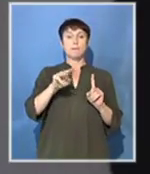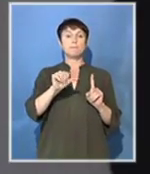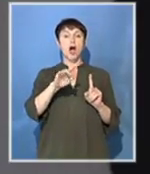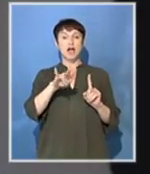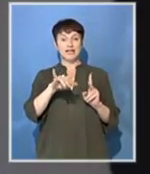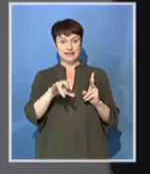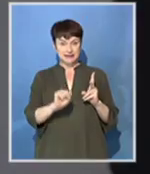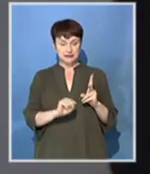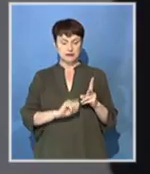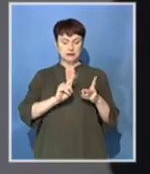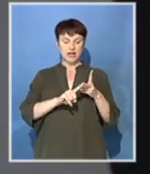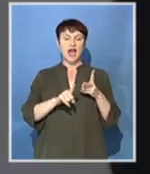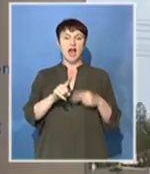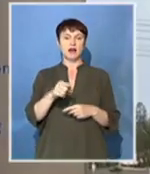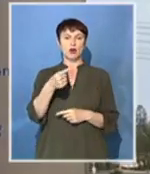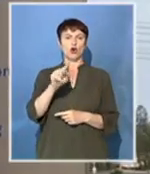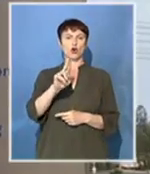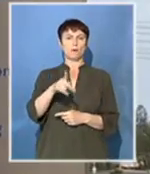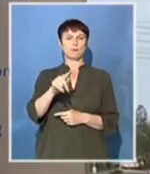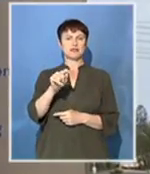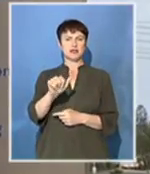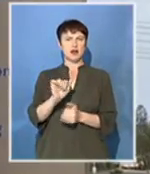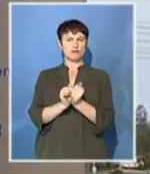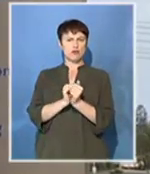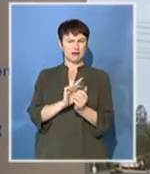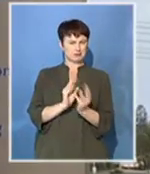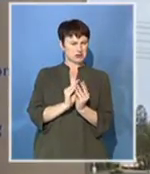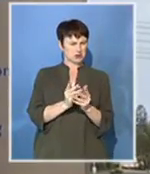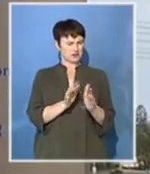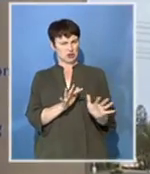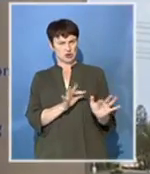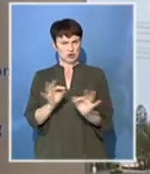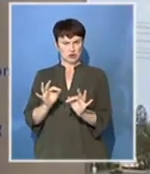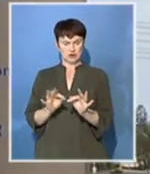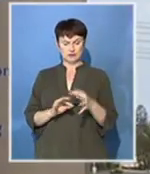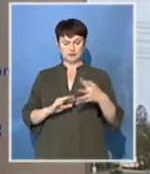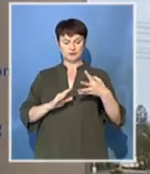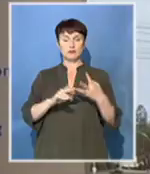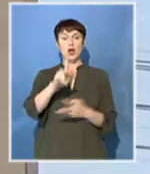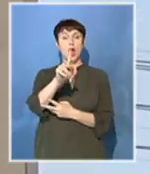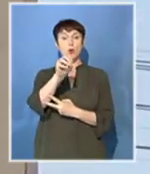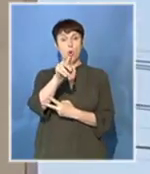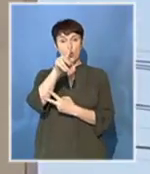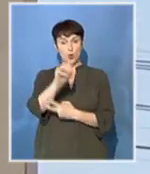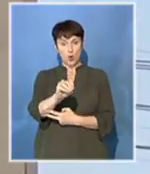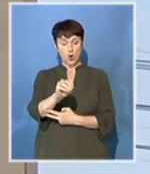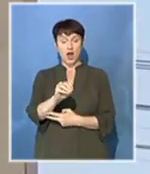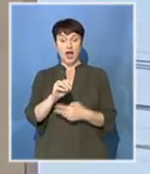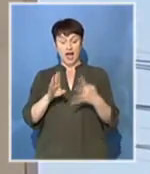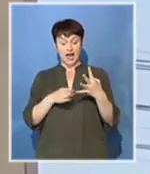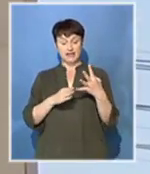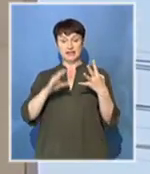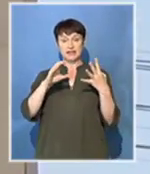one of the Gupta brothers. Martins, alongside former ESCOM CEO Matsheila Koko and suspended